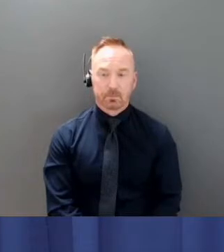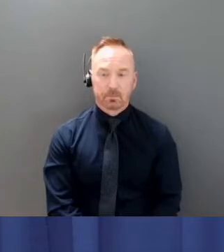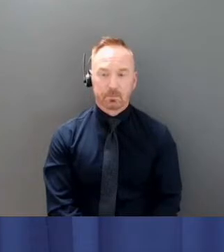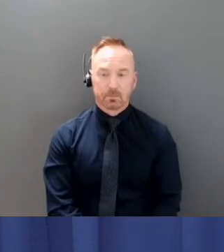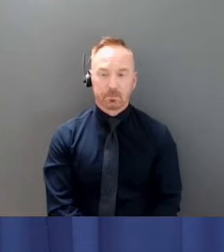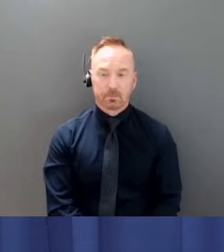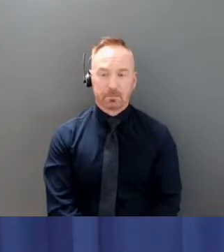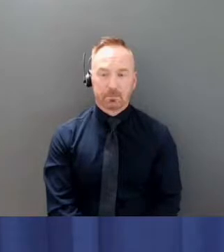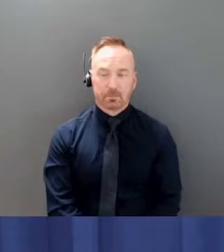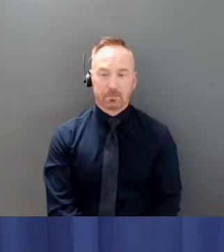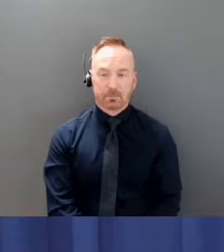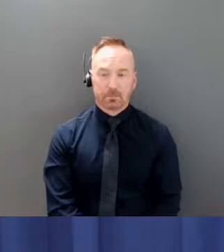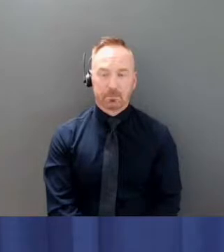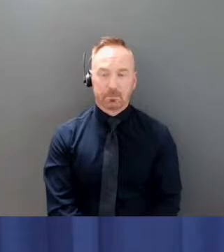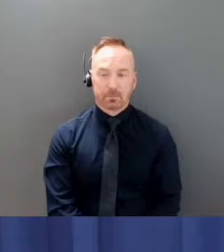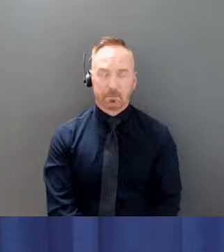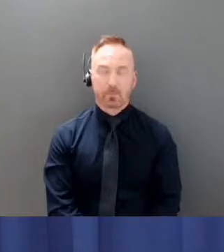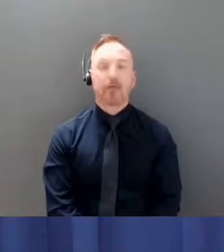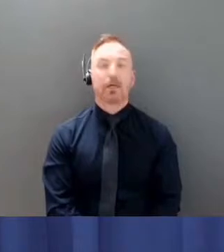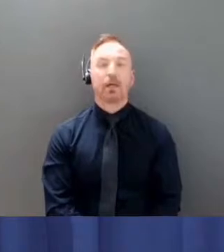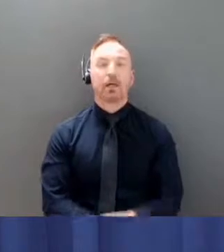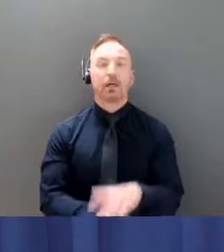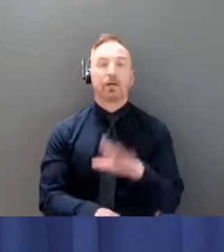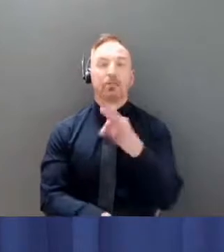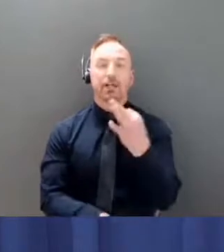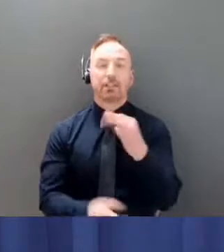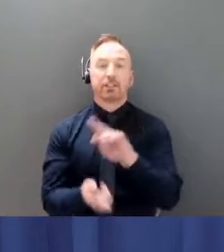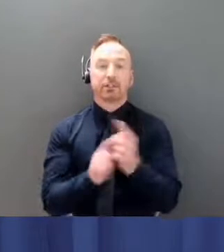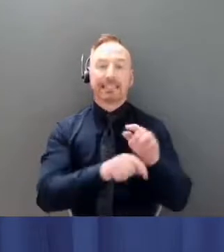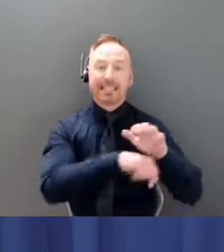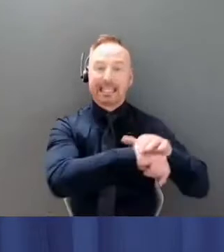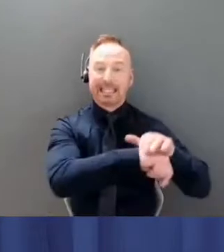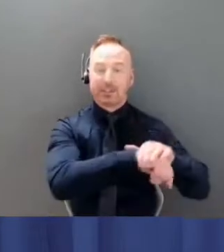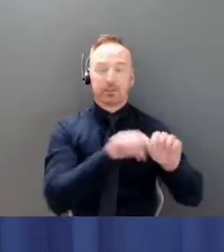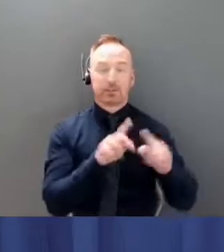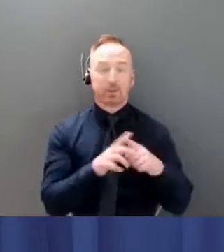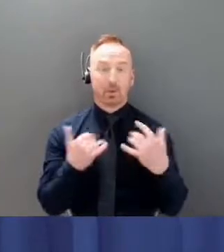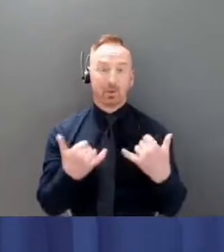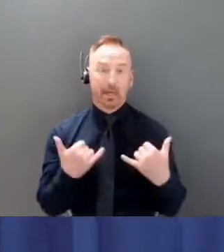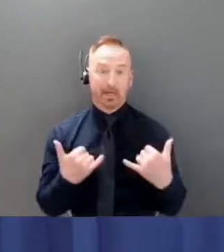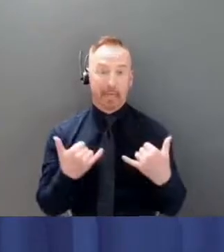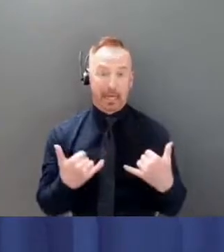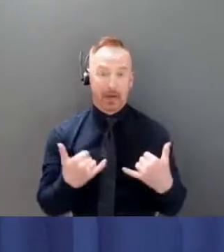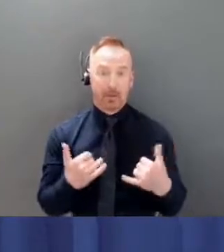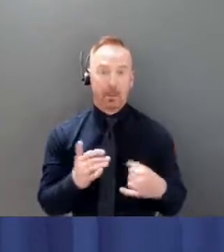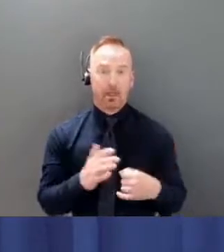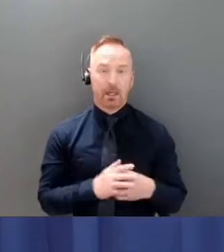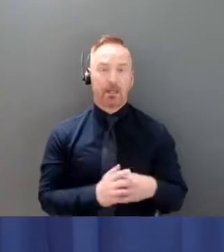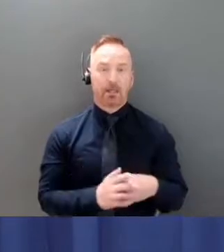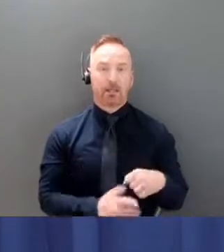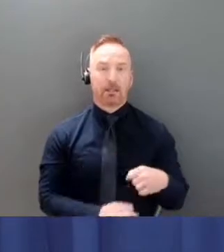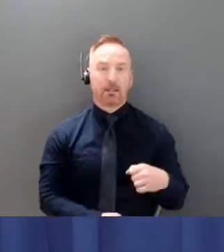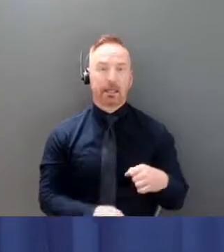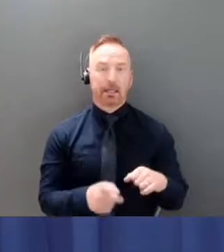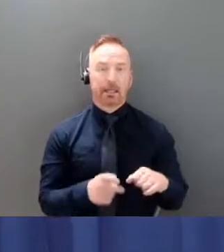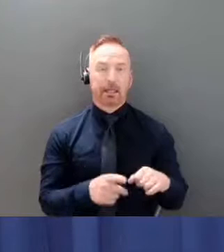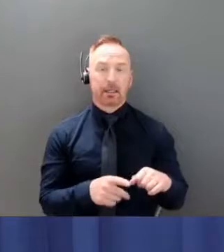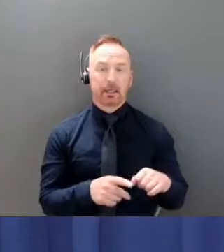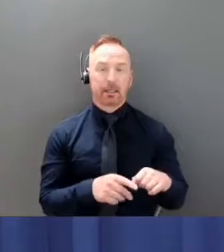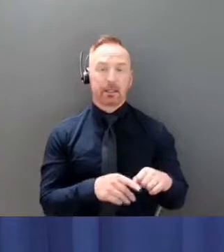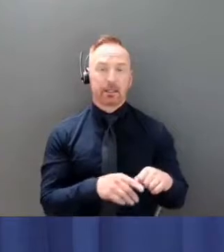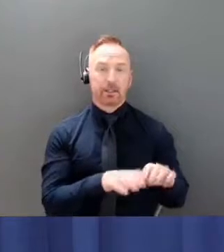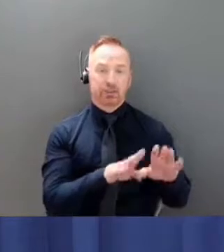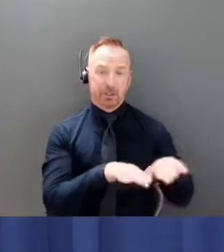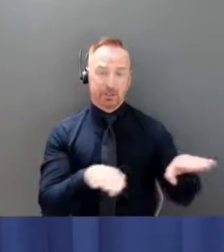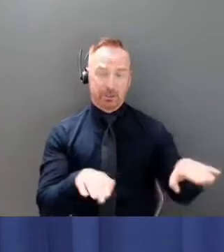So, right now, youth less than 12 years old do not have to self